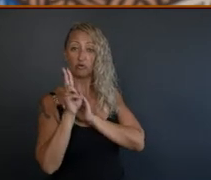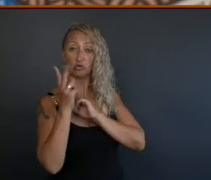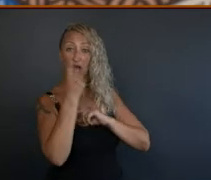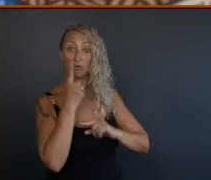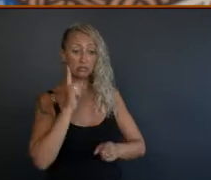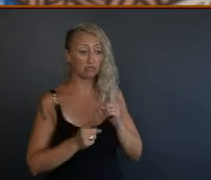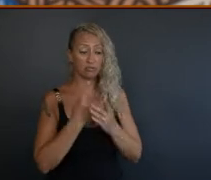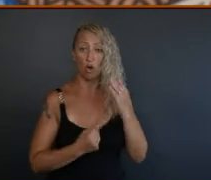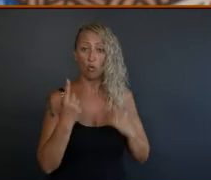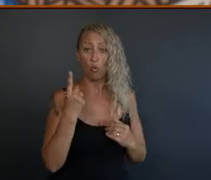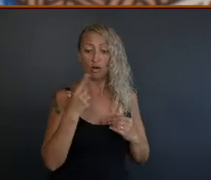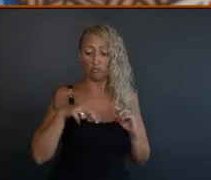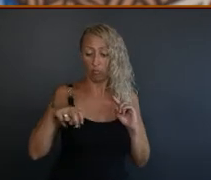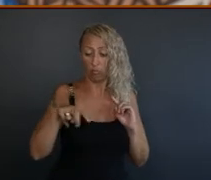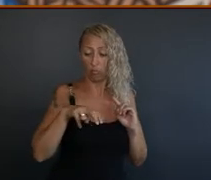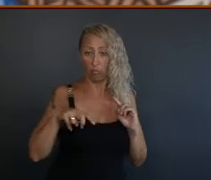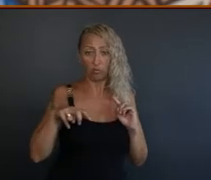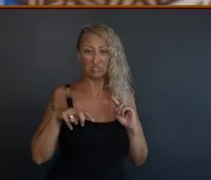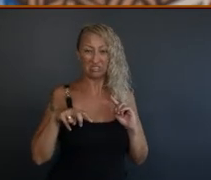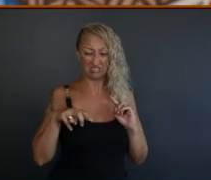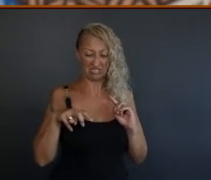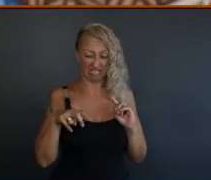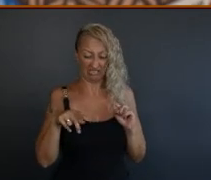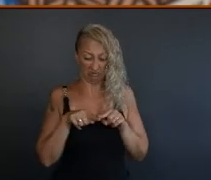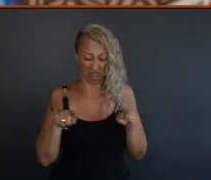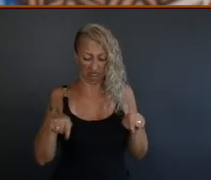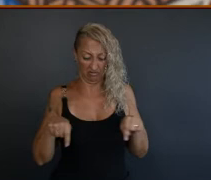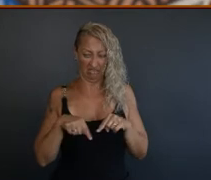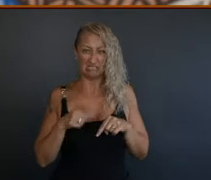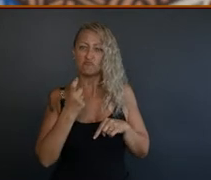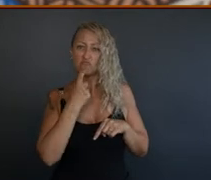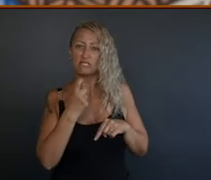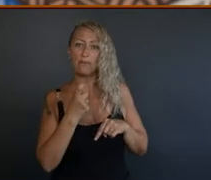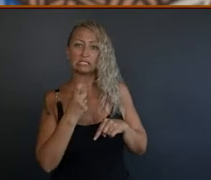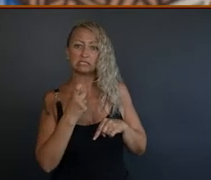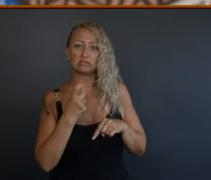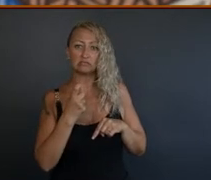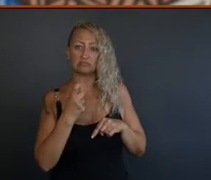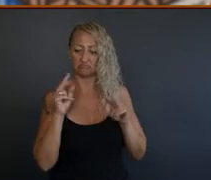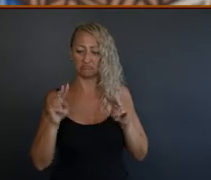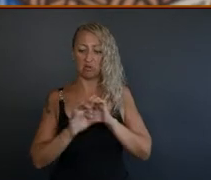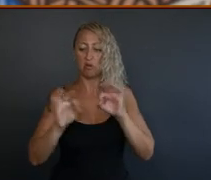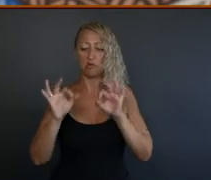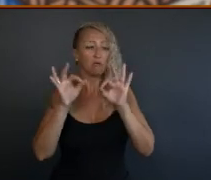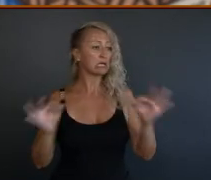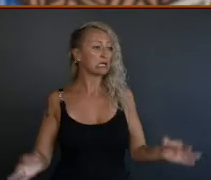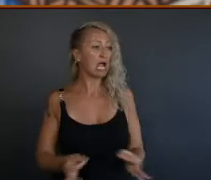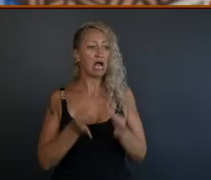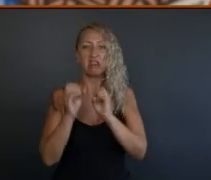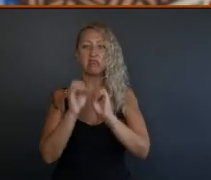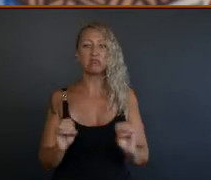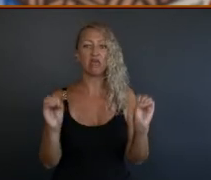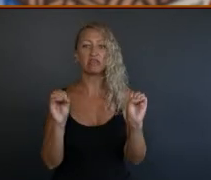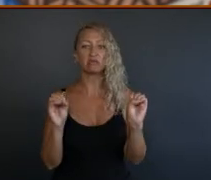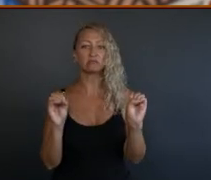hour to walk around a coffin. It's a cement coffin. You have a look at it. With a drone. It's a cement coffin.